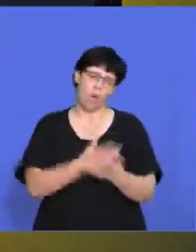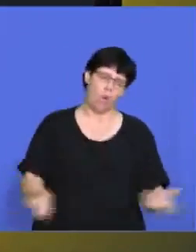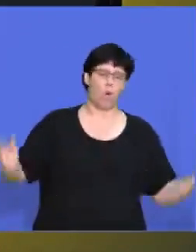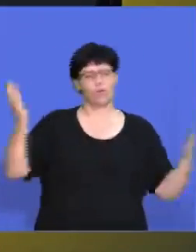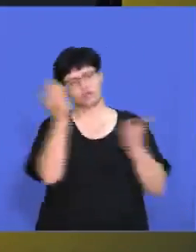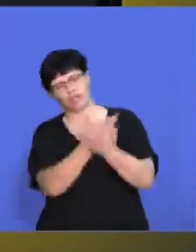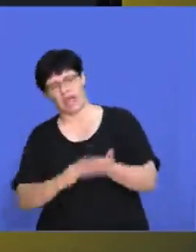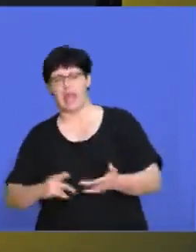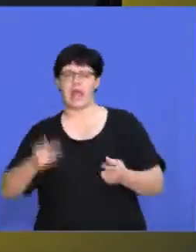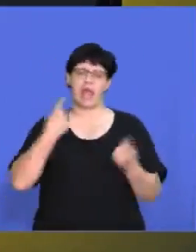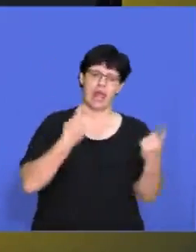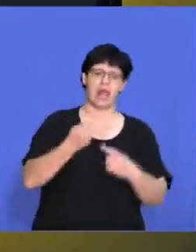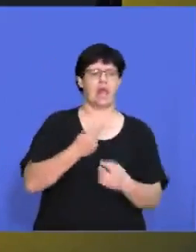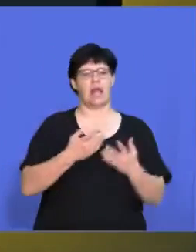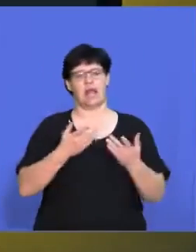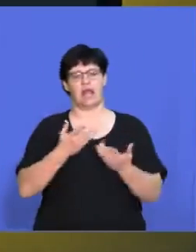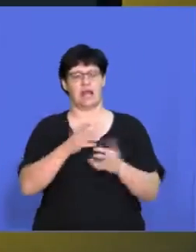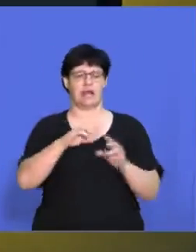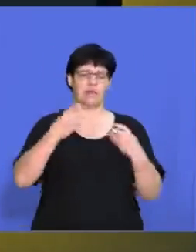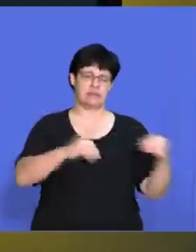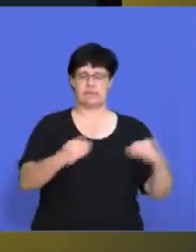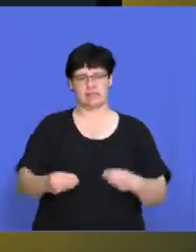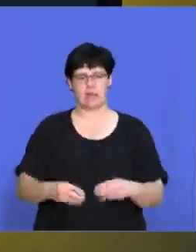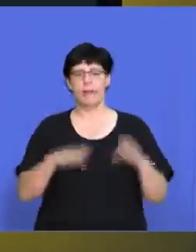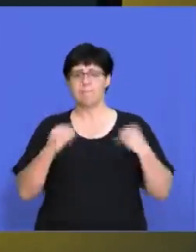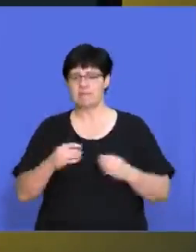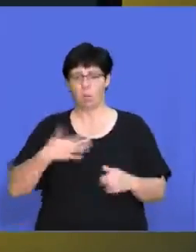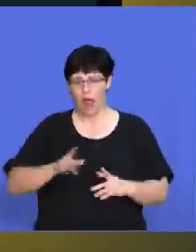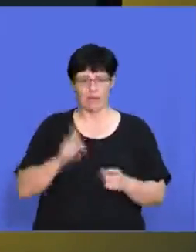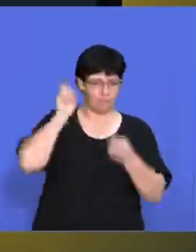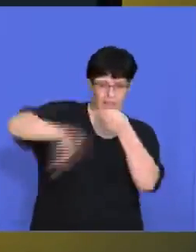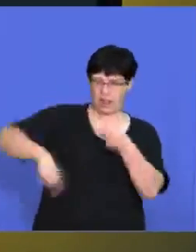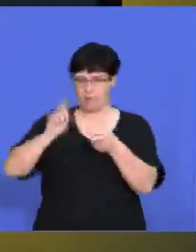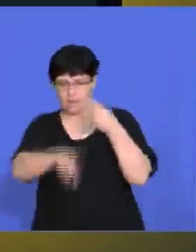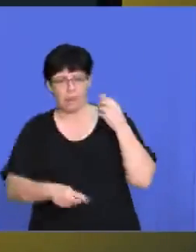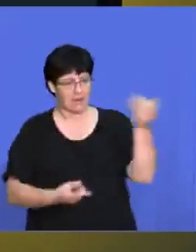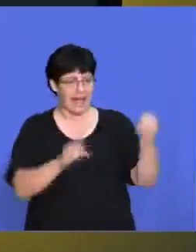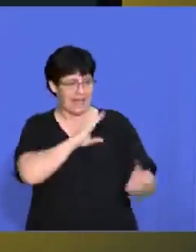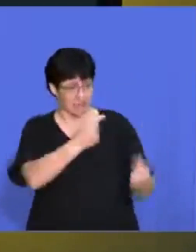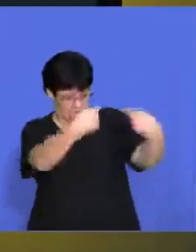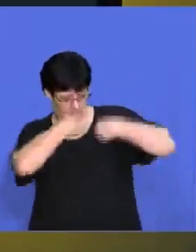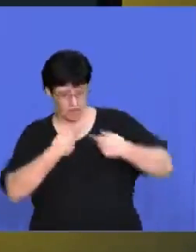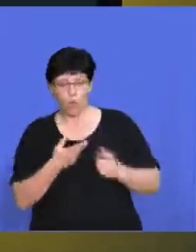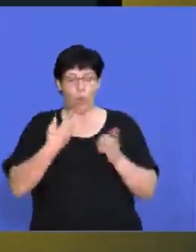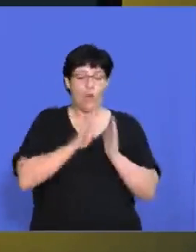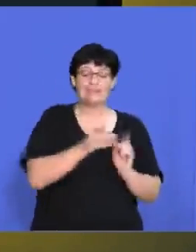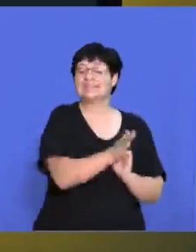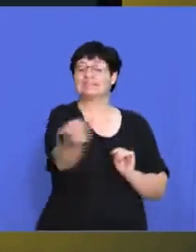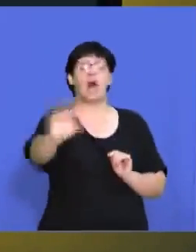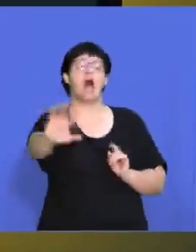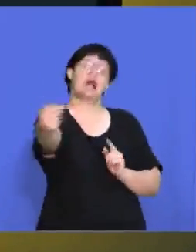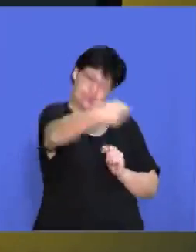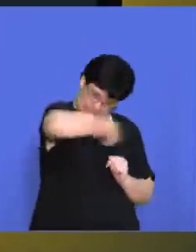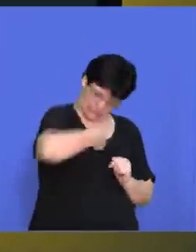part, uh, share a part of the pie here, right? Businesses are there to try and get customers away from their competitors,